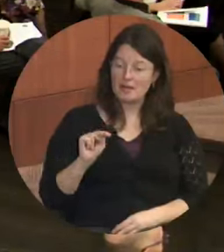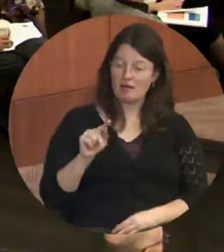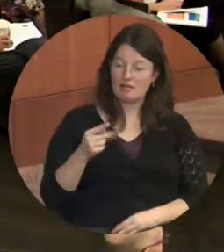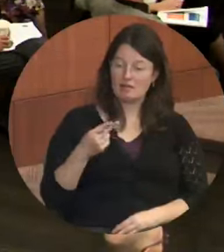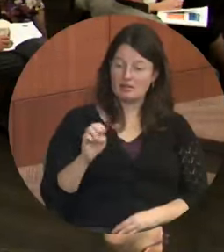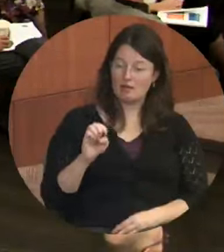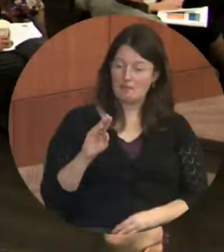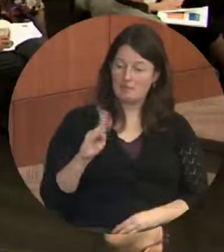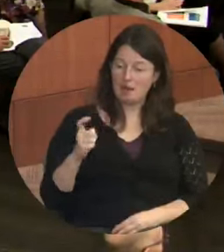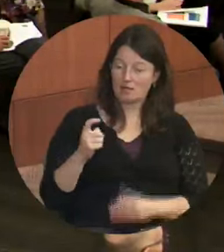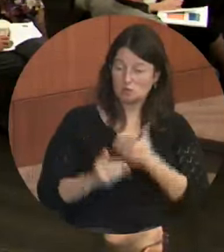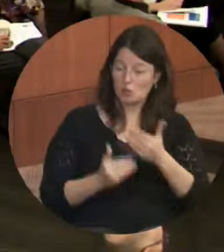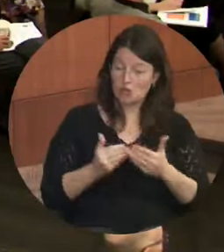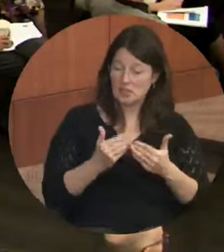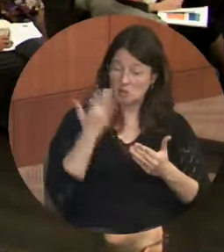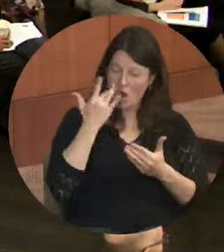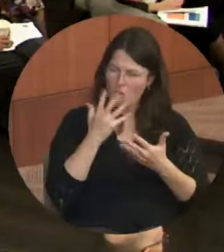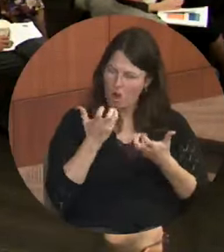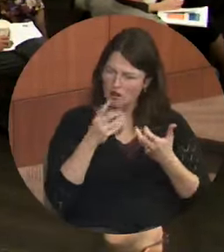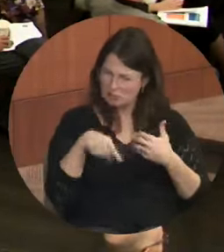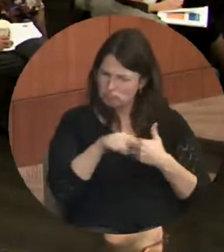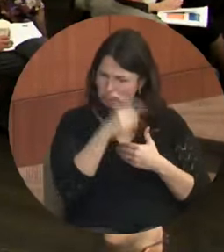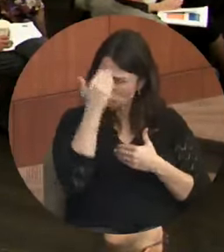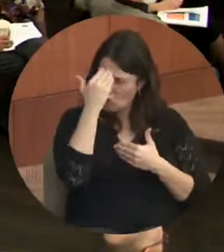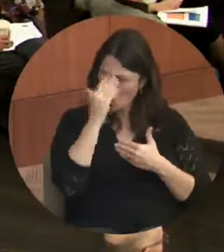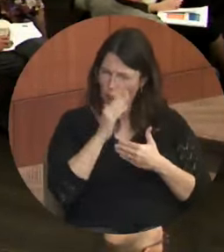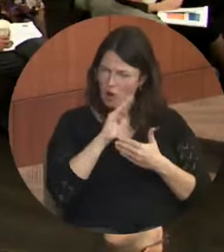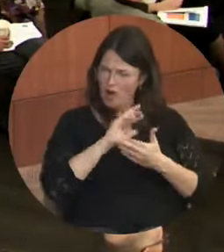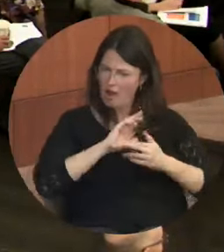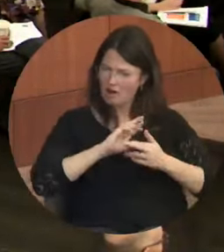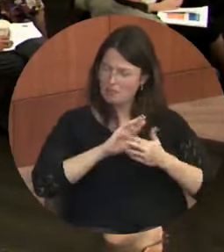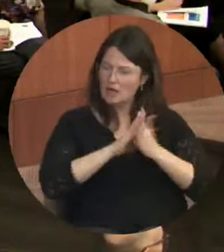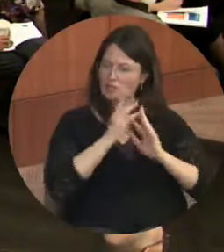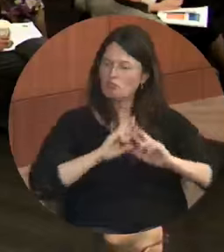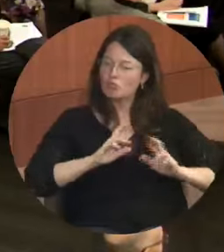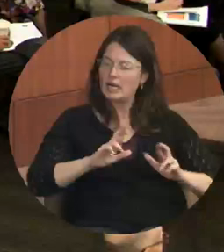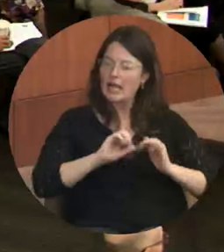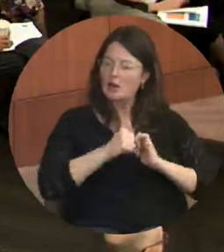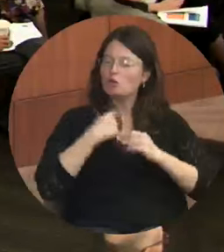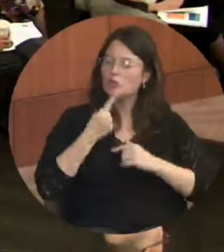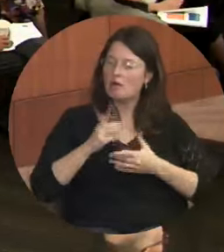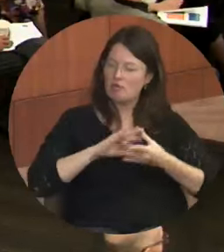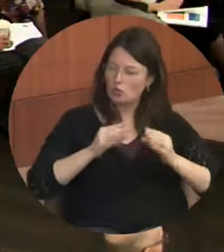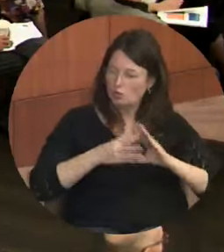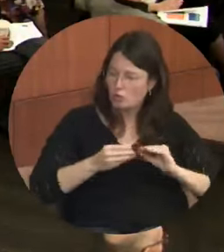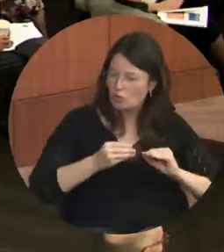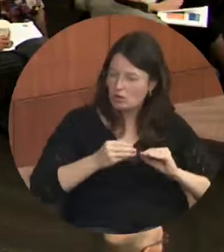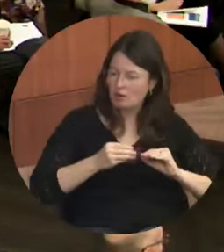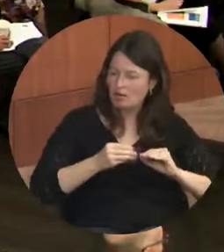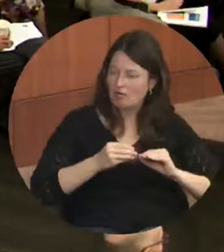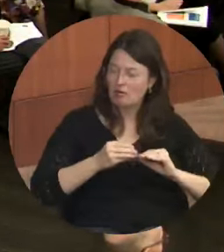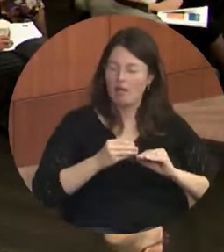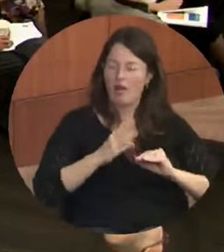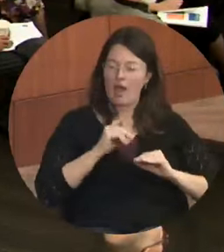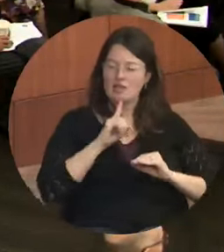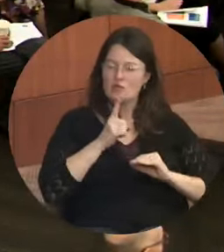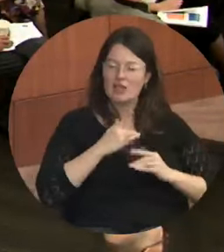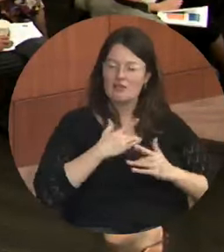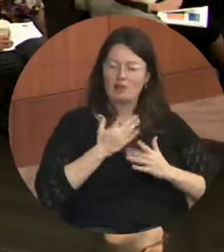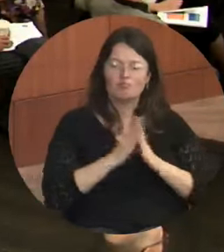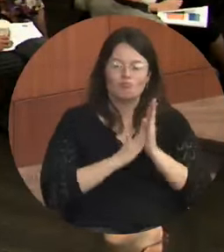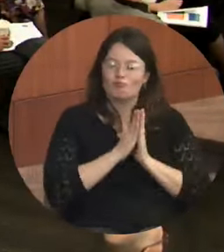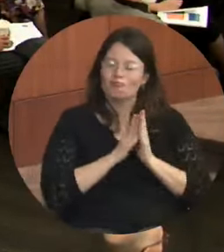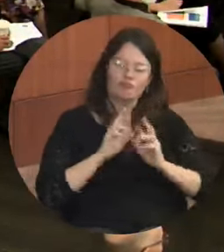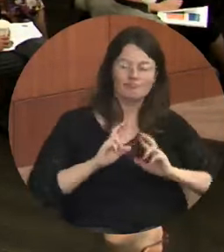back to share, they prepared them to share their story and have their story ready when they come back. And so they were invigorated by that.